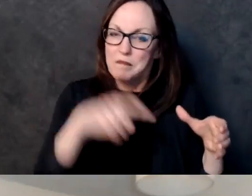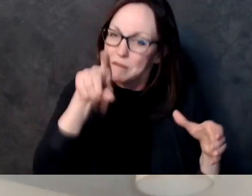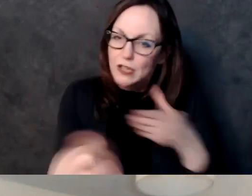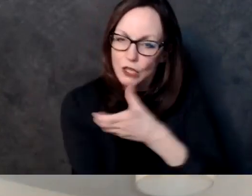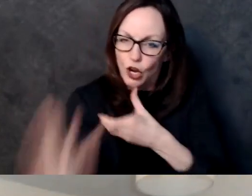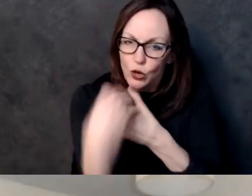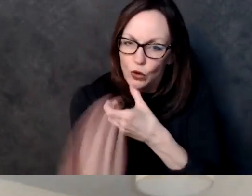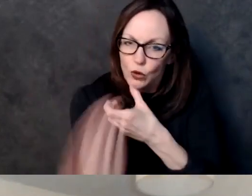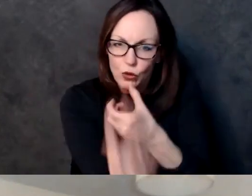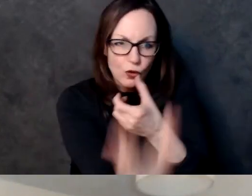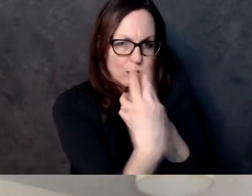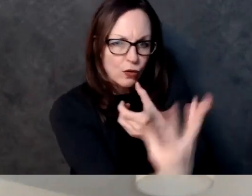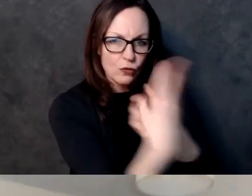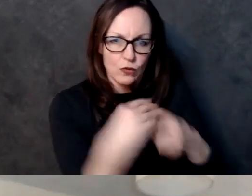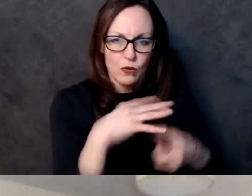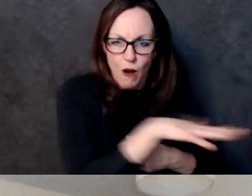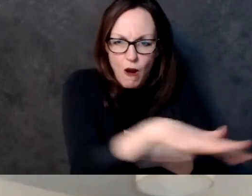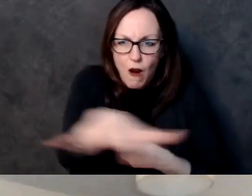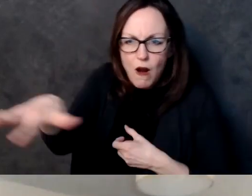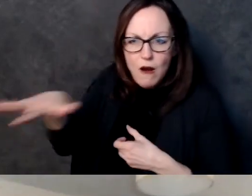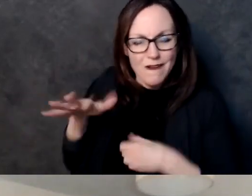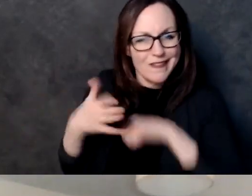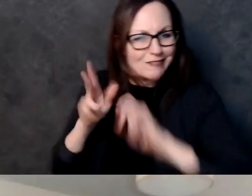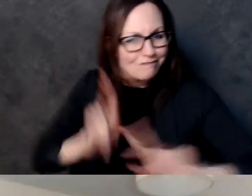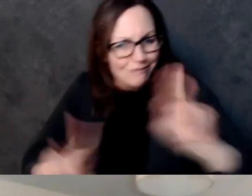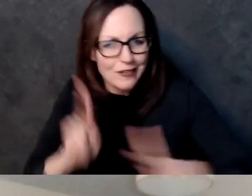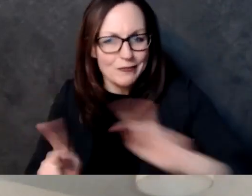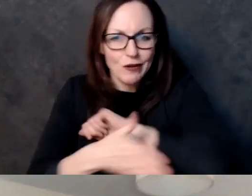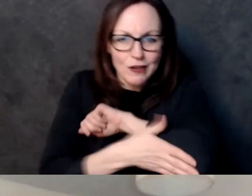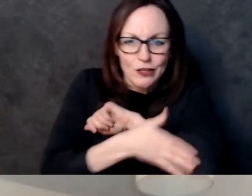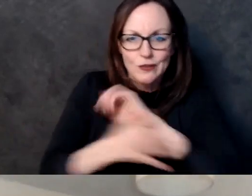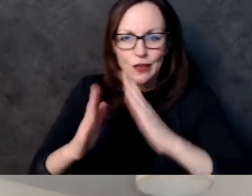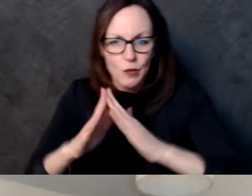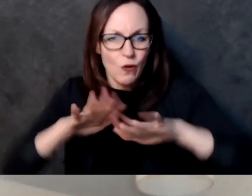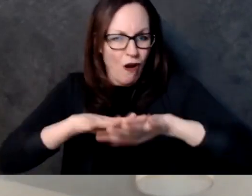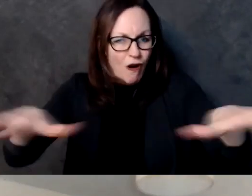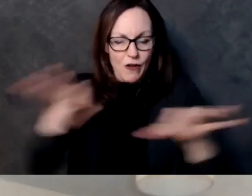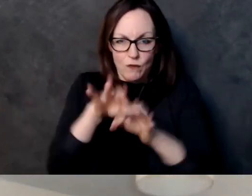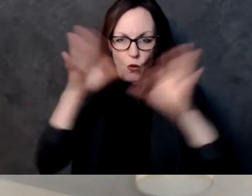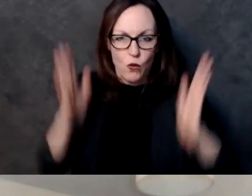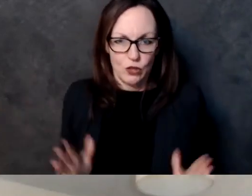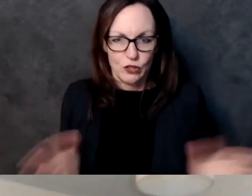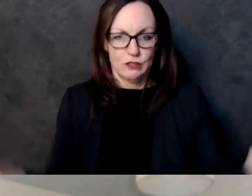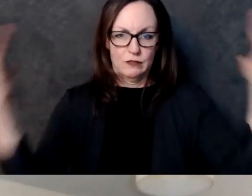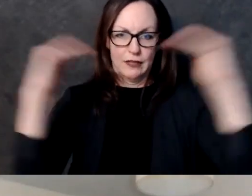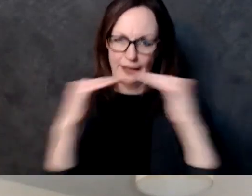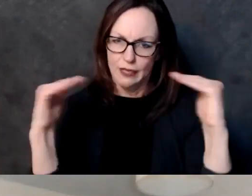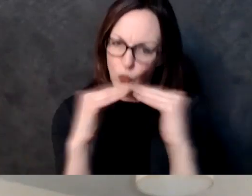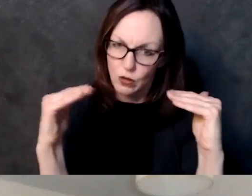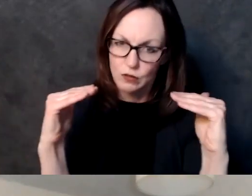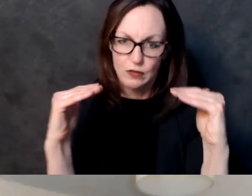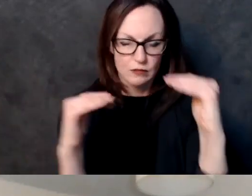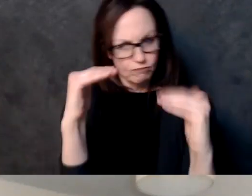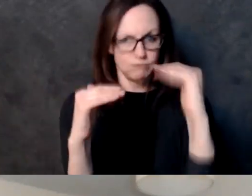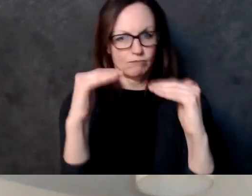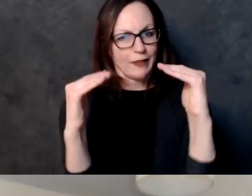and not the elected officials choosing their voters right and this is something where more and more the public has understood this is like uh this has been